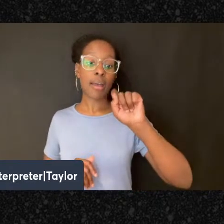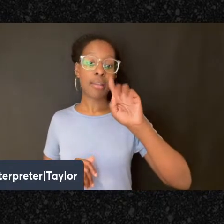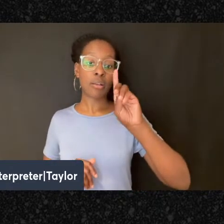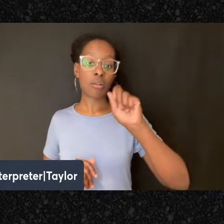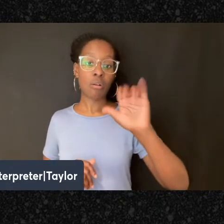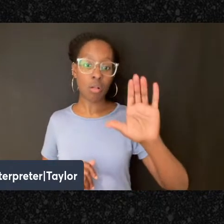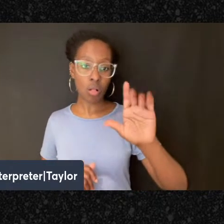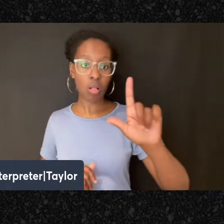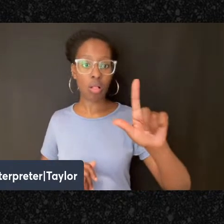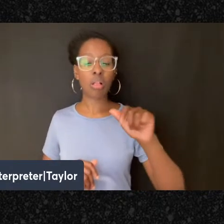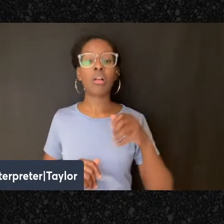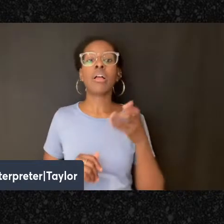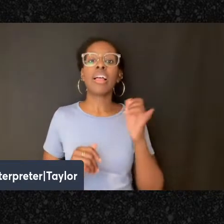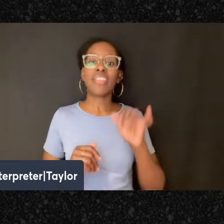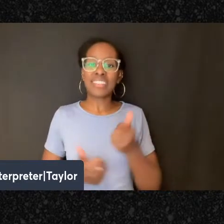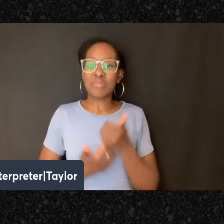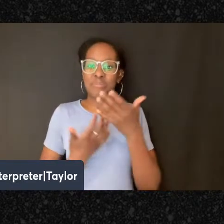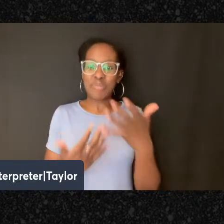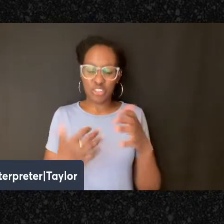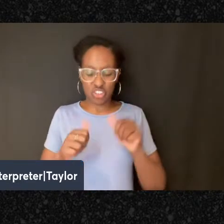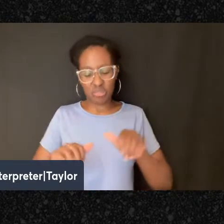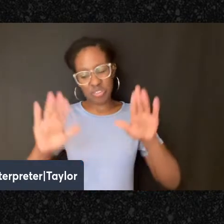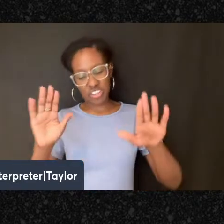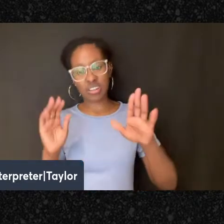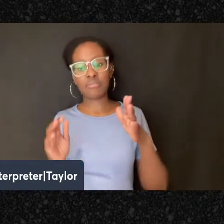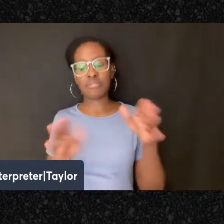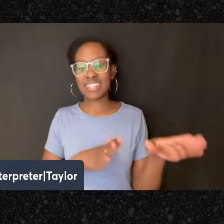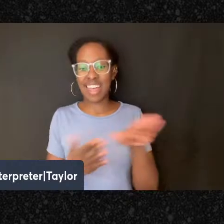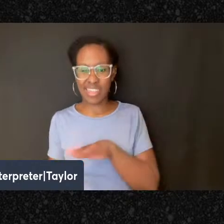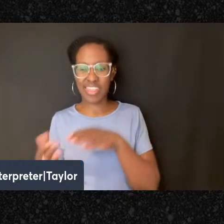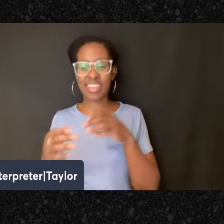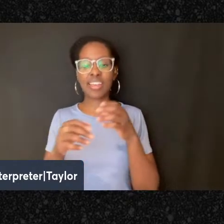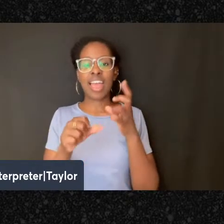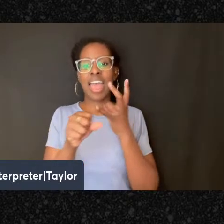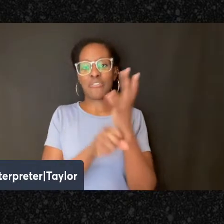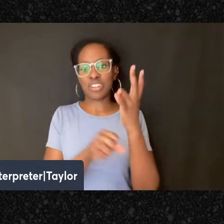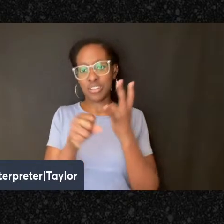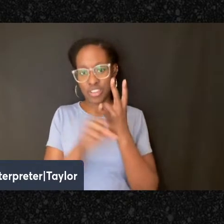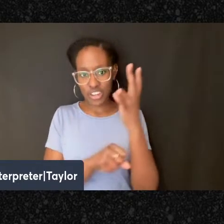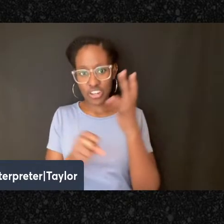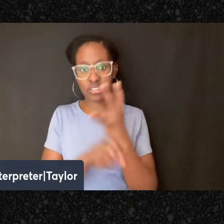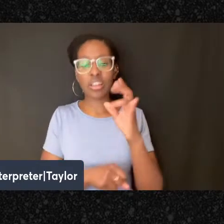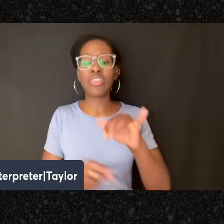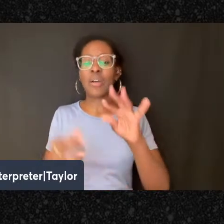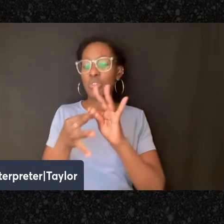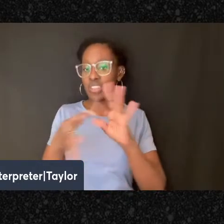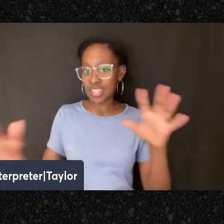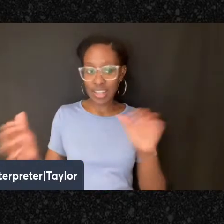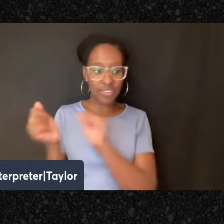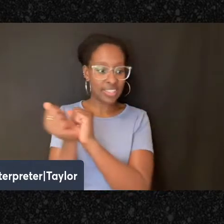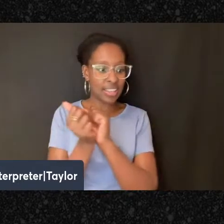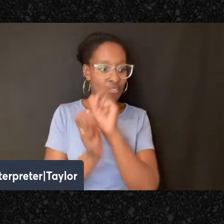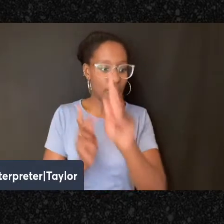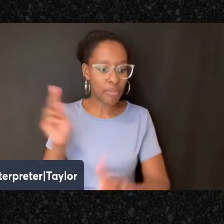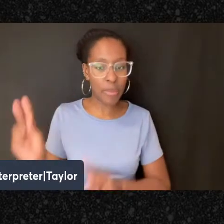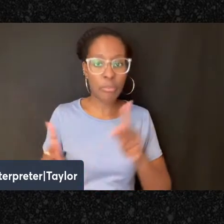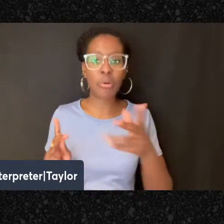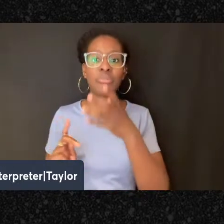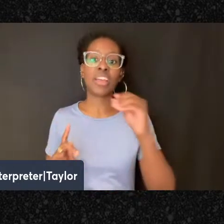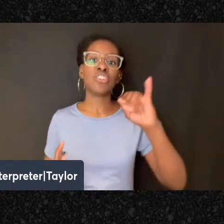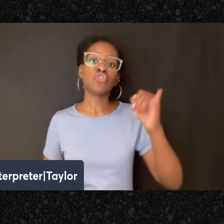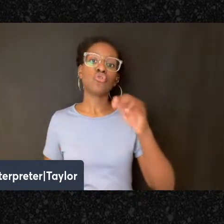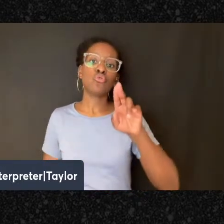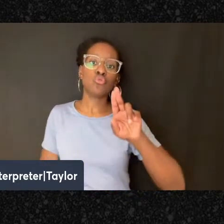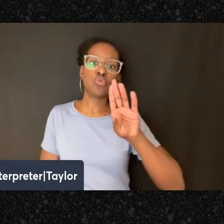every seven years, the release of enslaved people, and the jubilee every seven